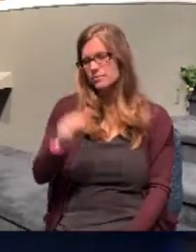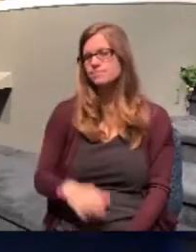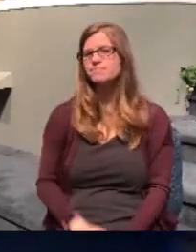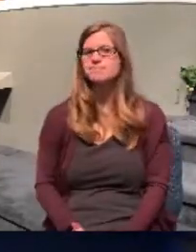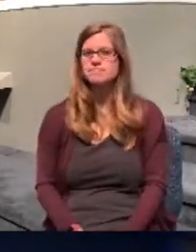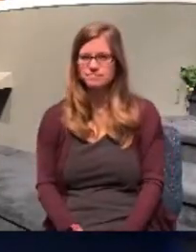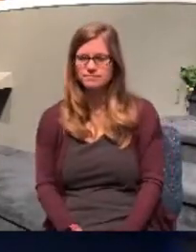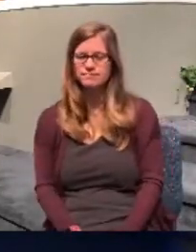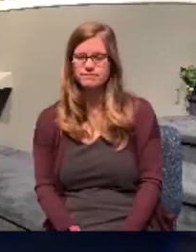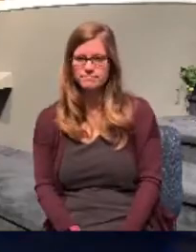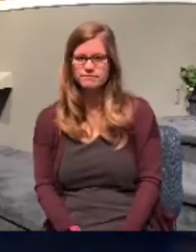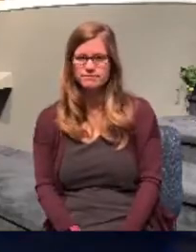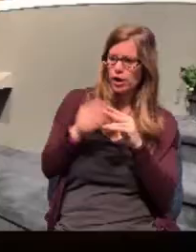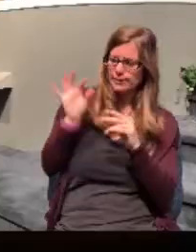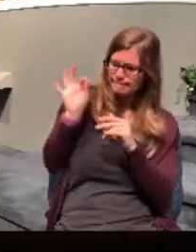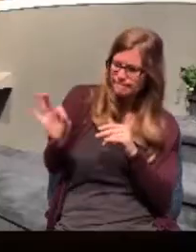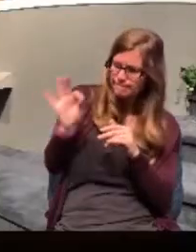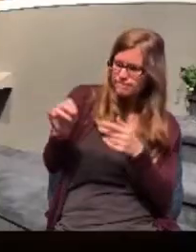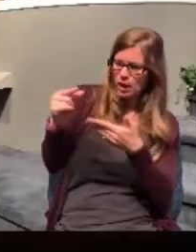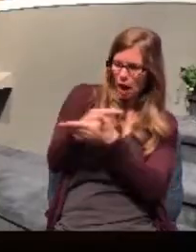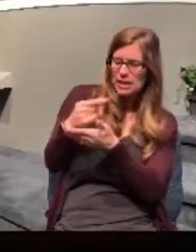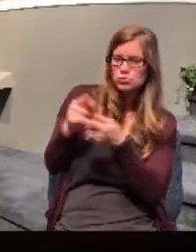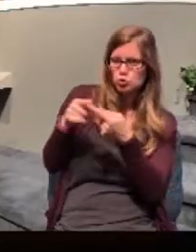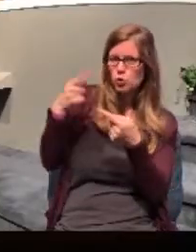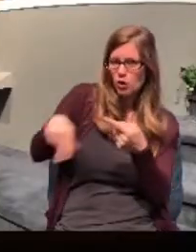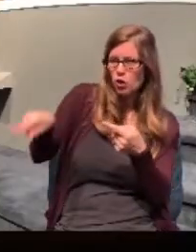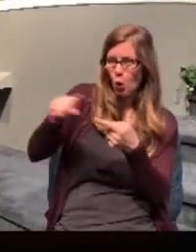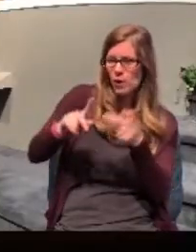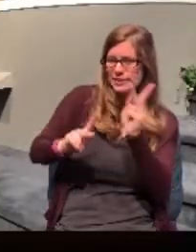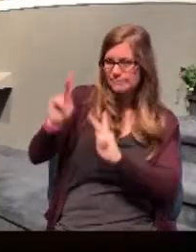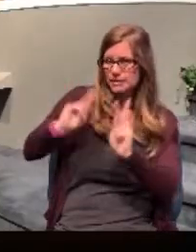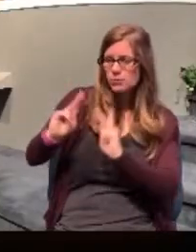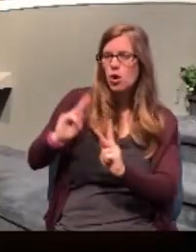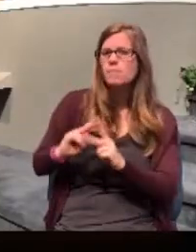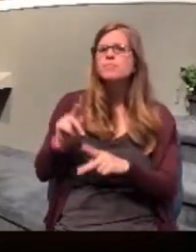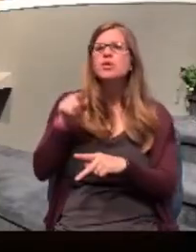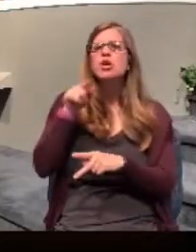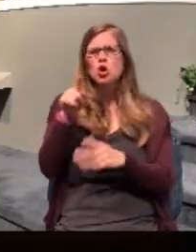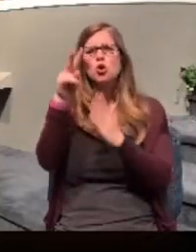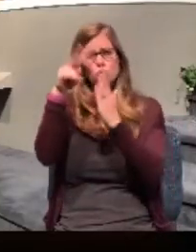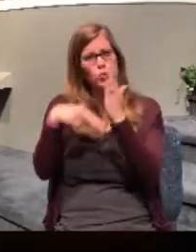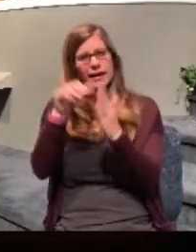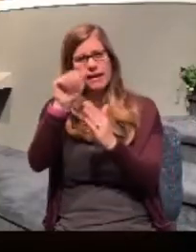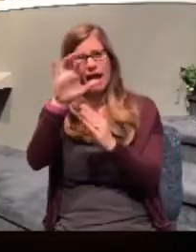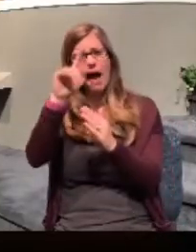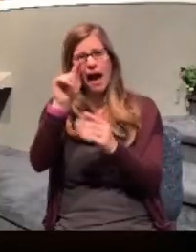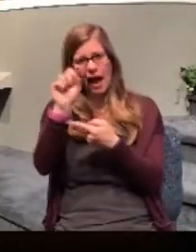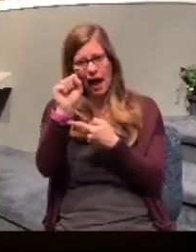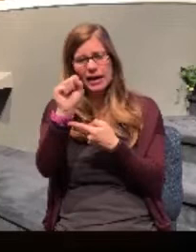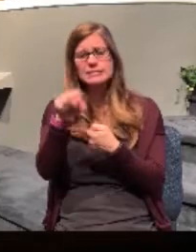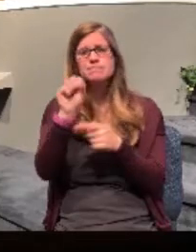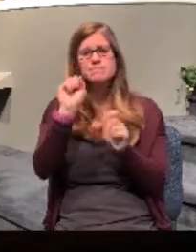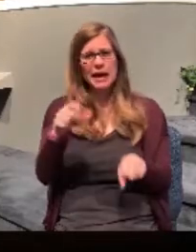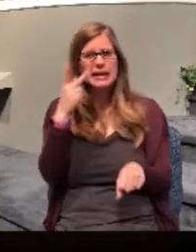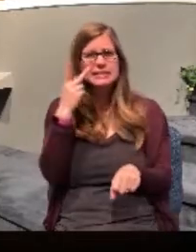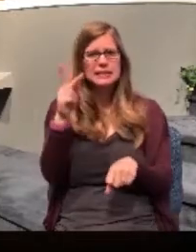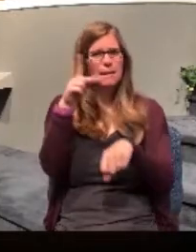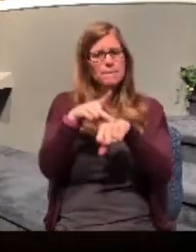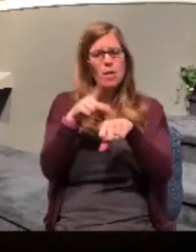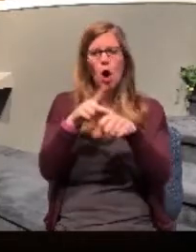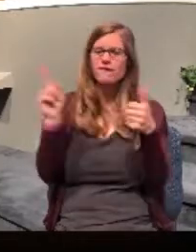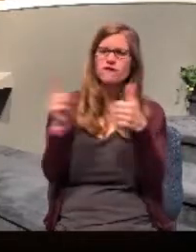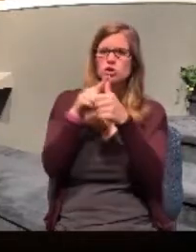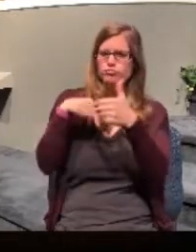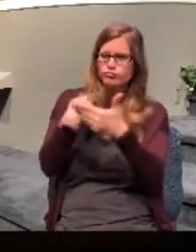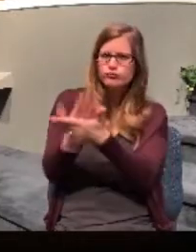to the town of Philippi. As you read the book of Acts, you quickly learn that when Paul would first go into a city,